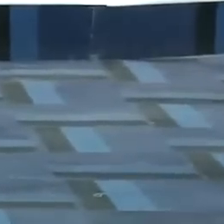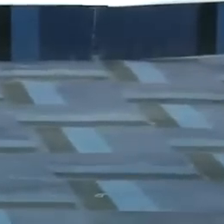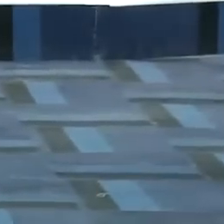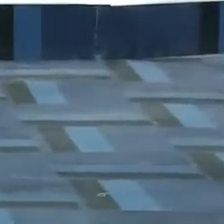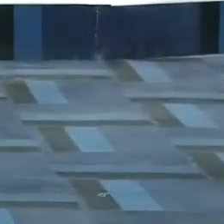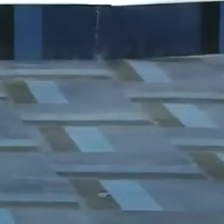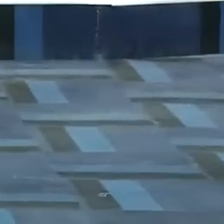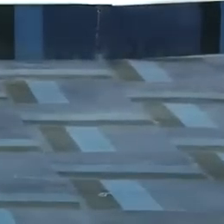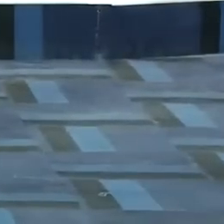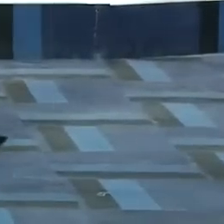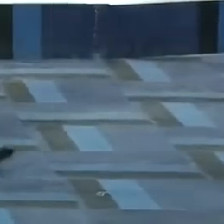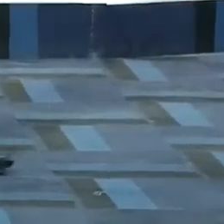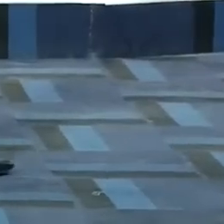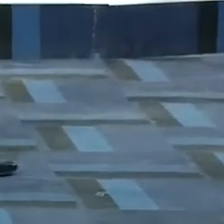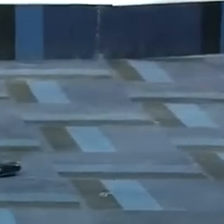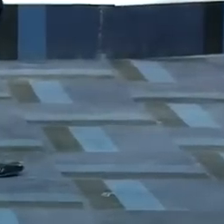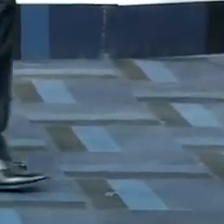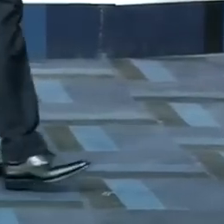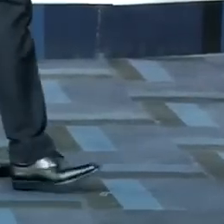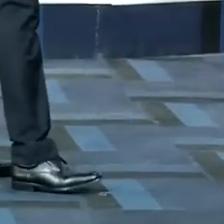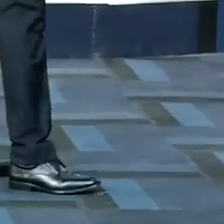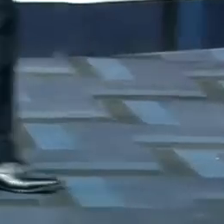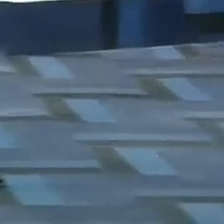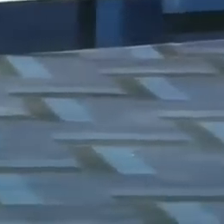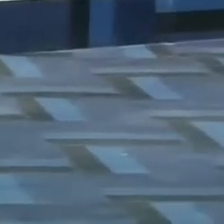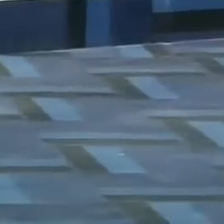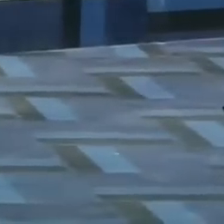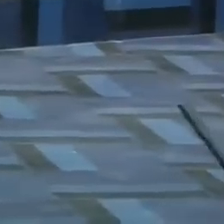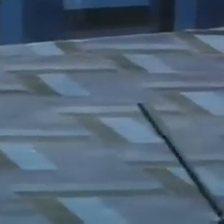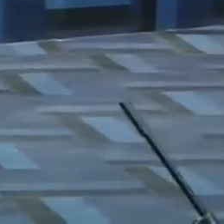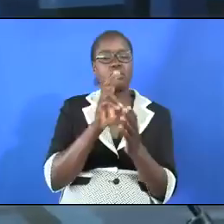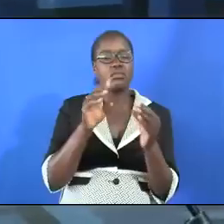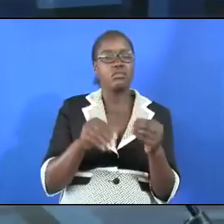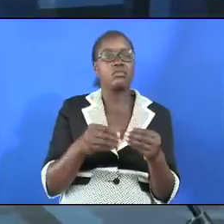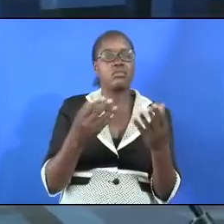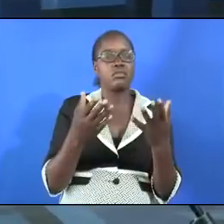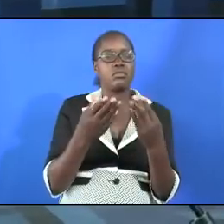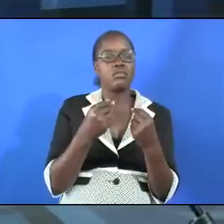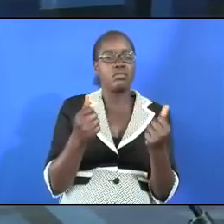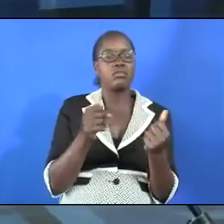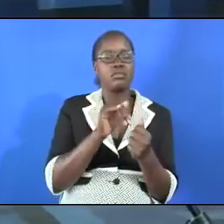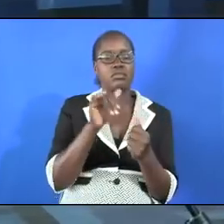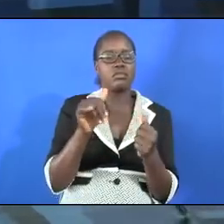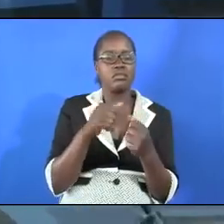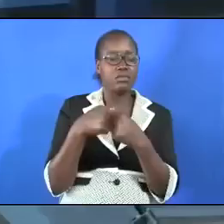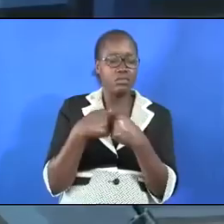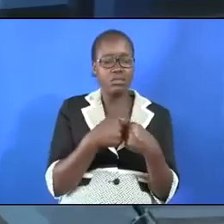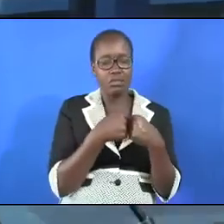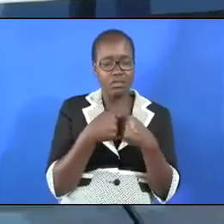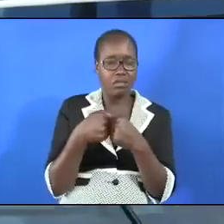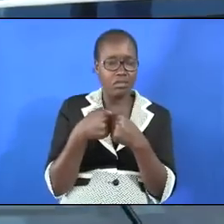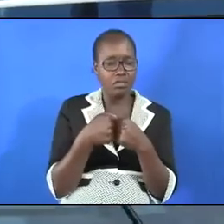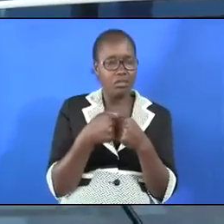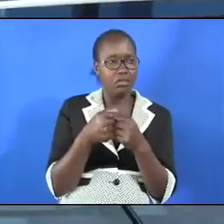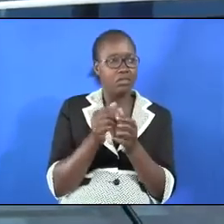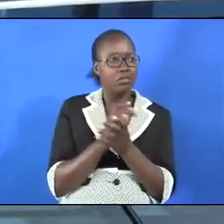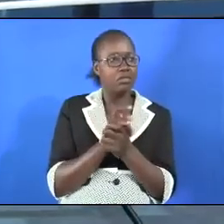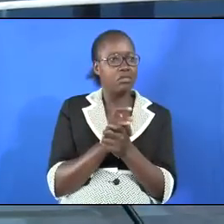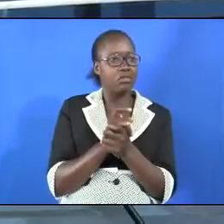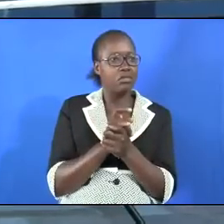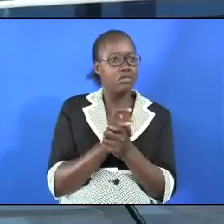our environment and what is happening there and looking and offering solutions to those who are challenged praise the name of the Lord